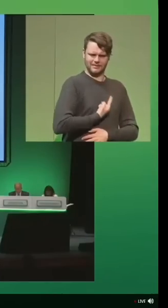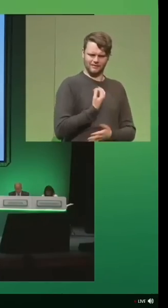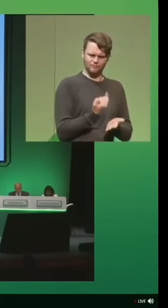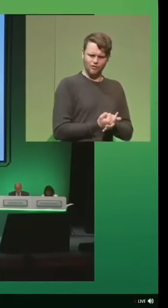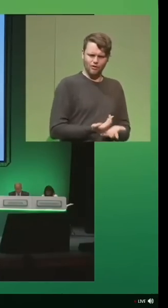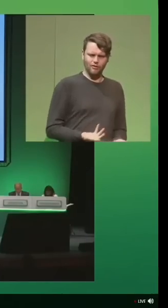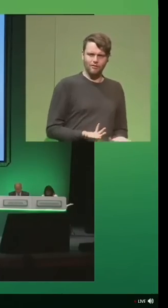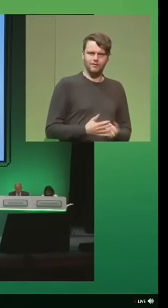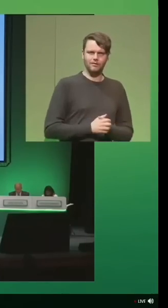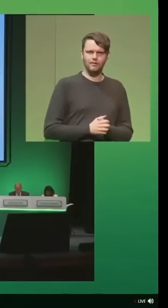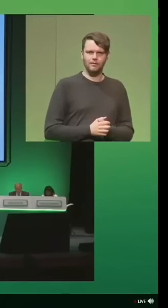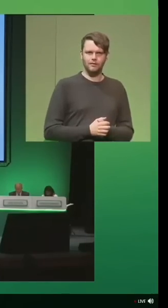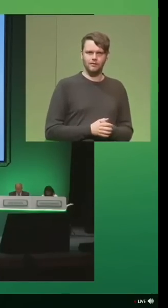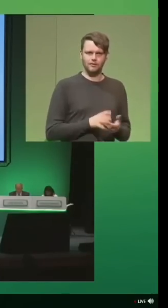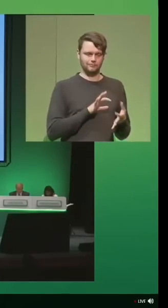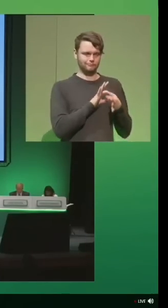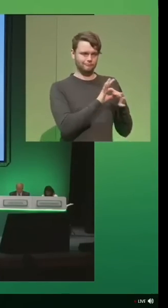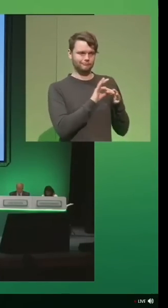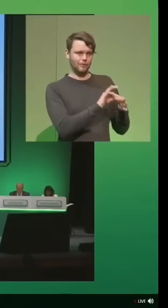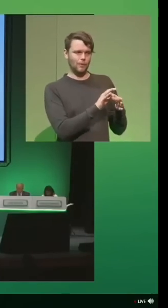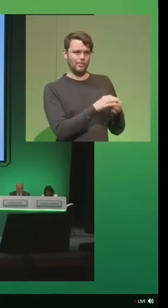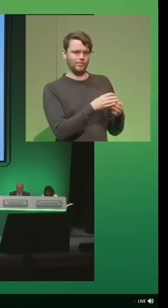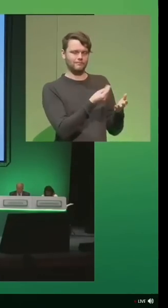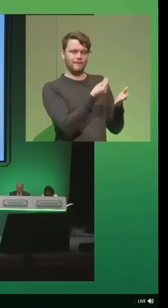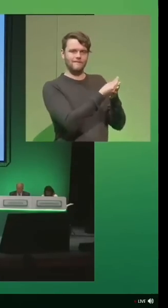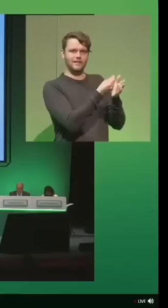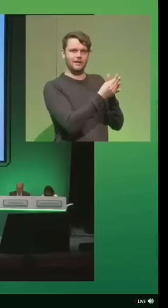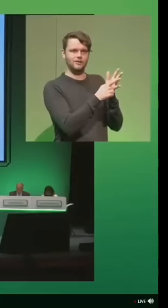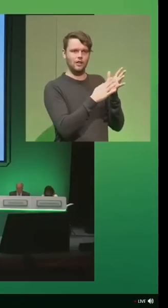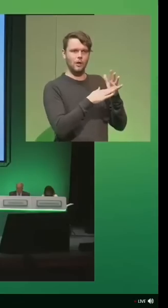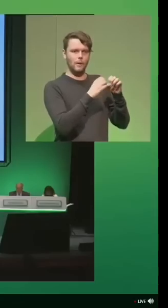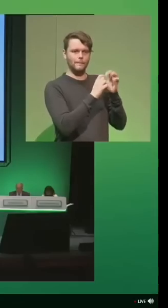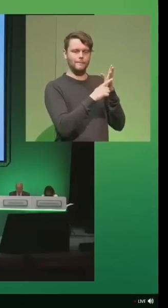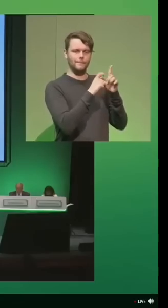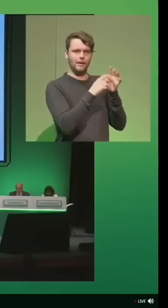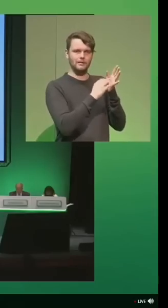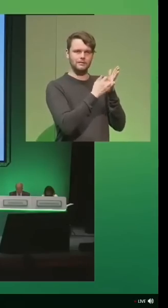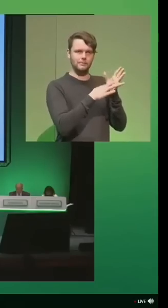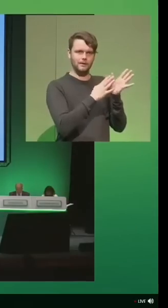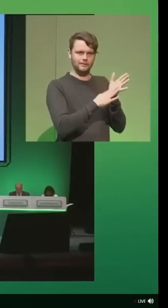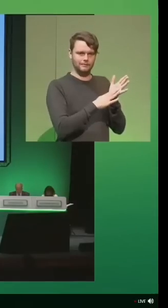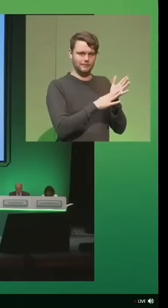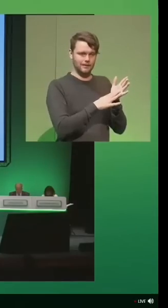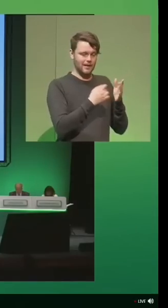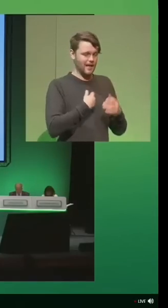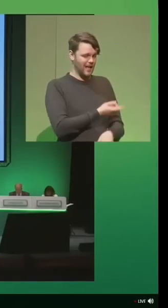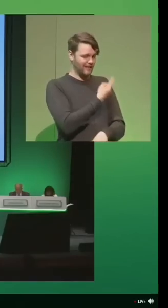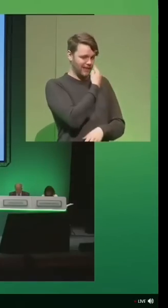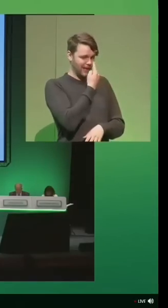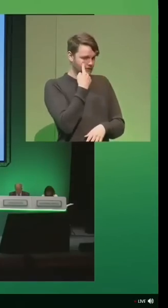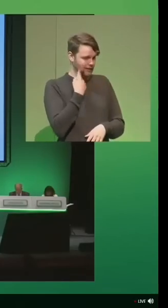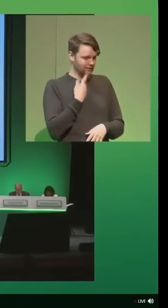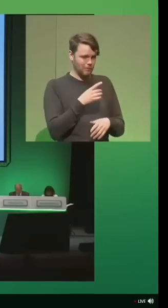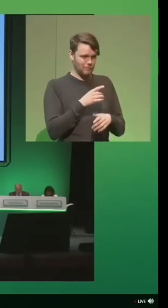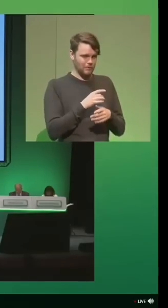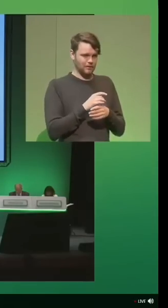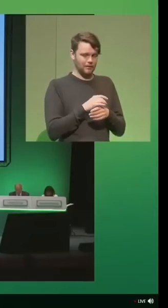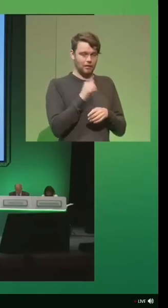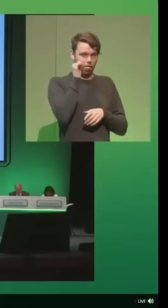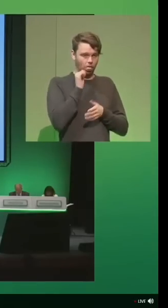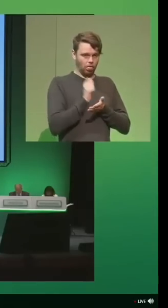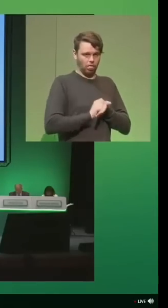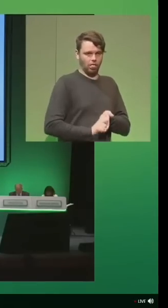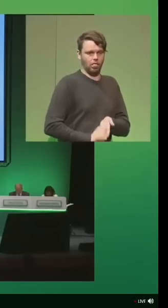who are liaising with the Financial Ombudsman Service, and I can give you evidence of everything from forged signatories